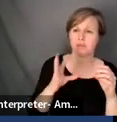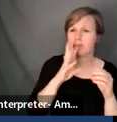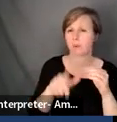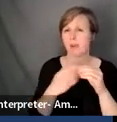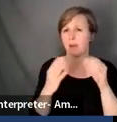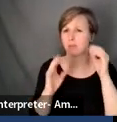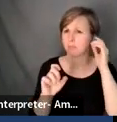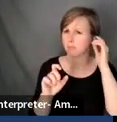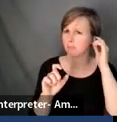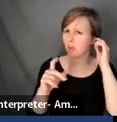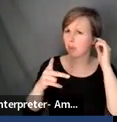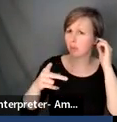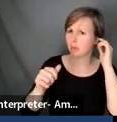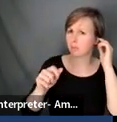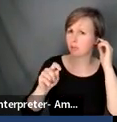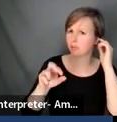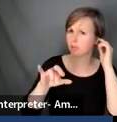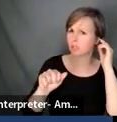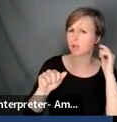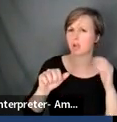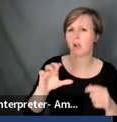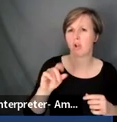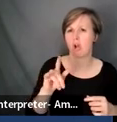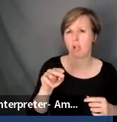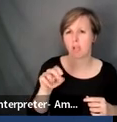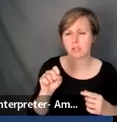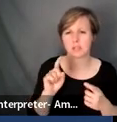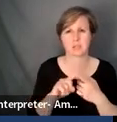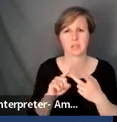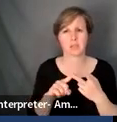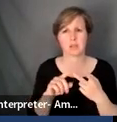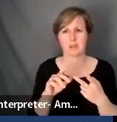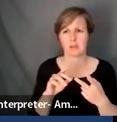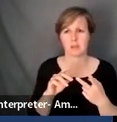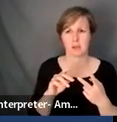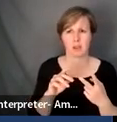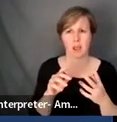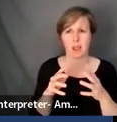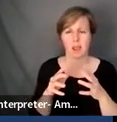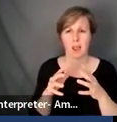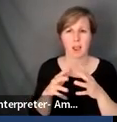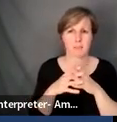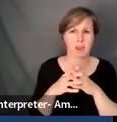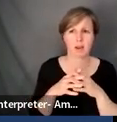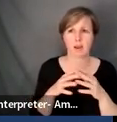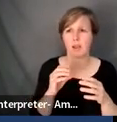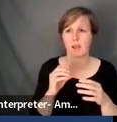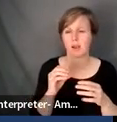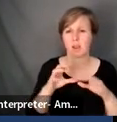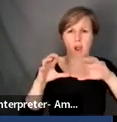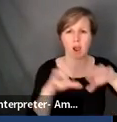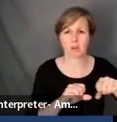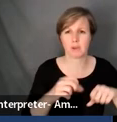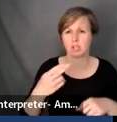teaching about Patricia Hill Collins, when I'm teaching about American occupation of Haiti and other